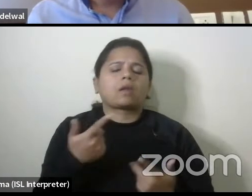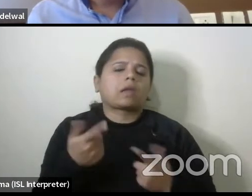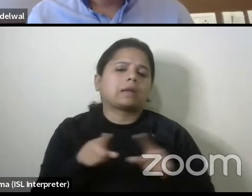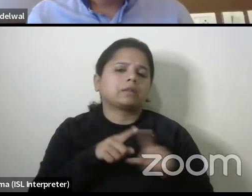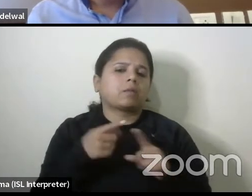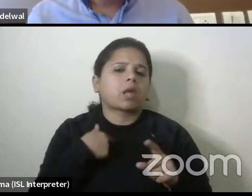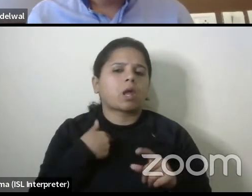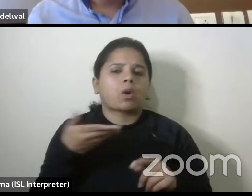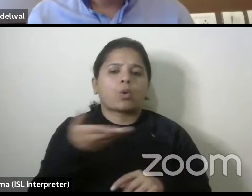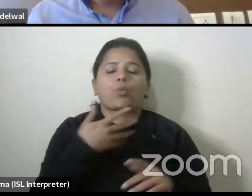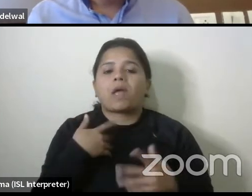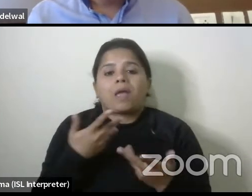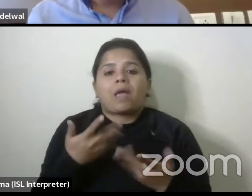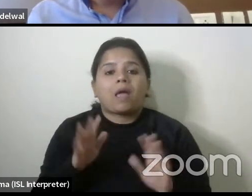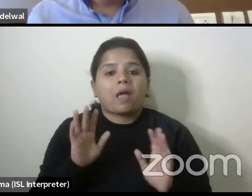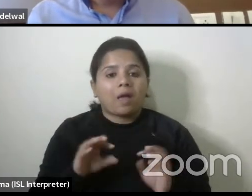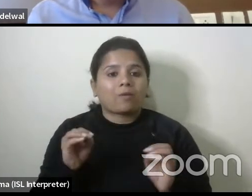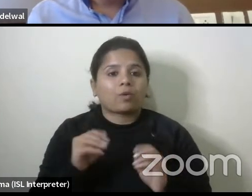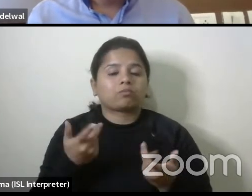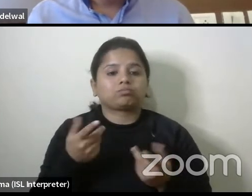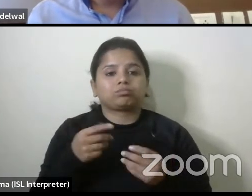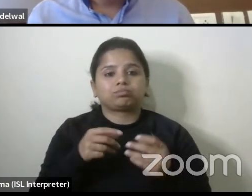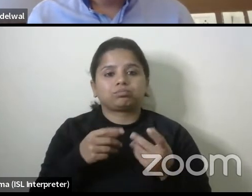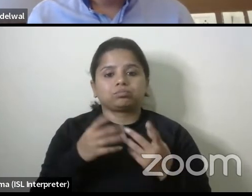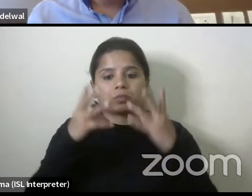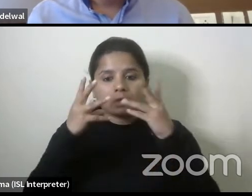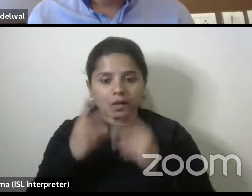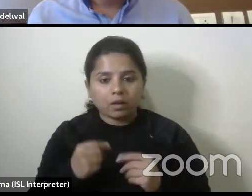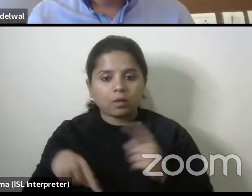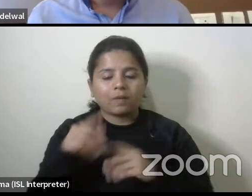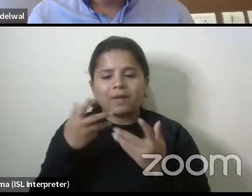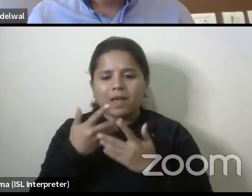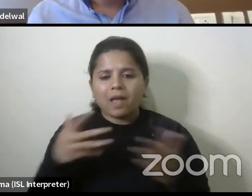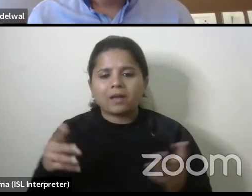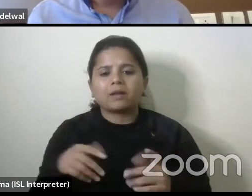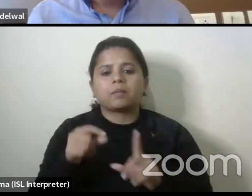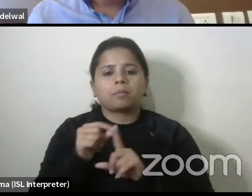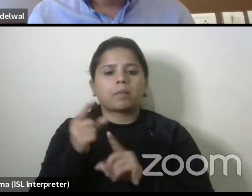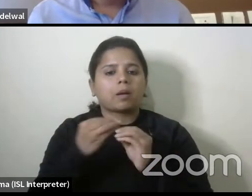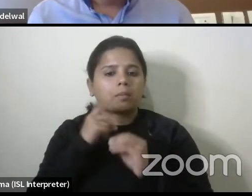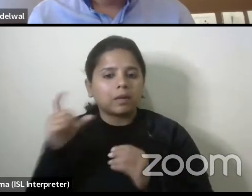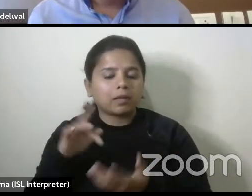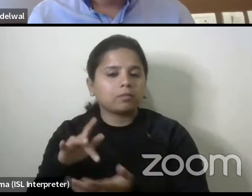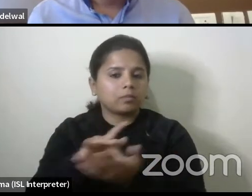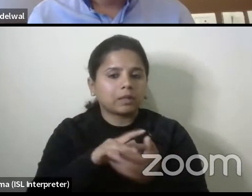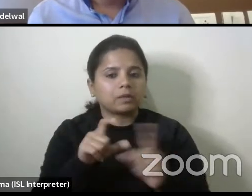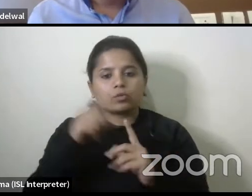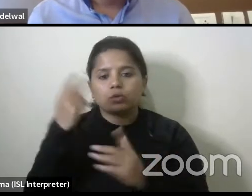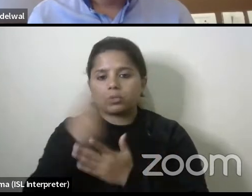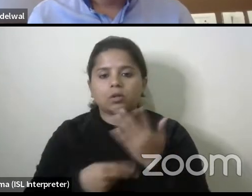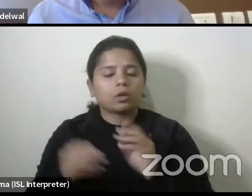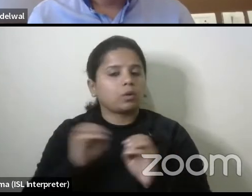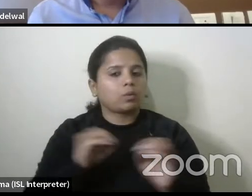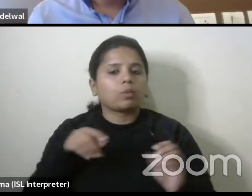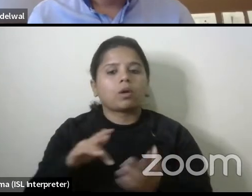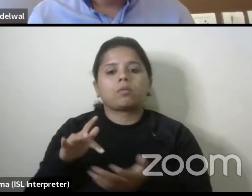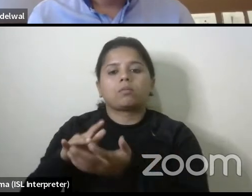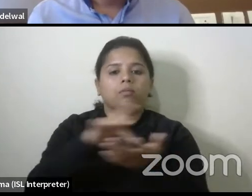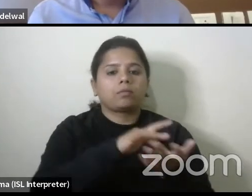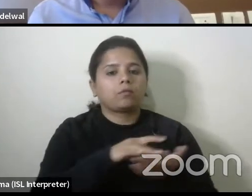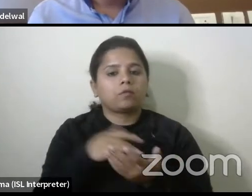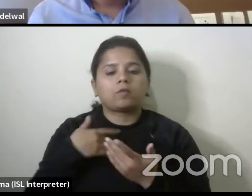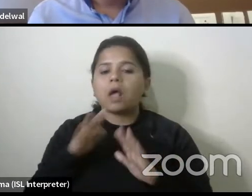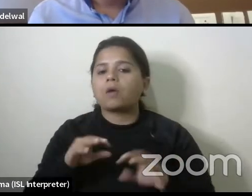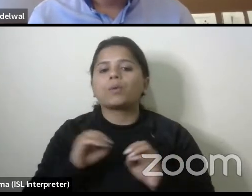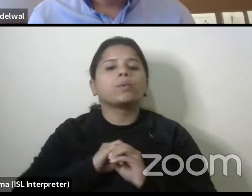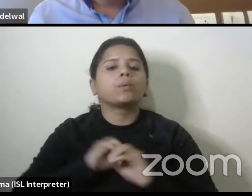don't have any parameters for evaluating any public space designs you know like across this country we don't have